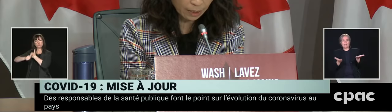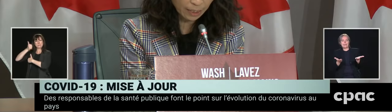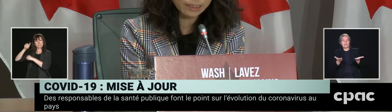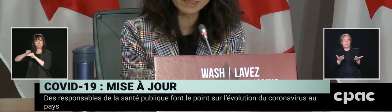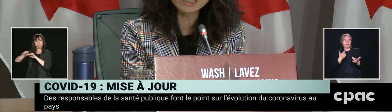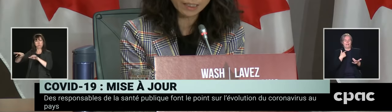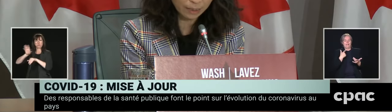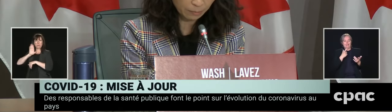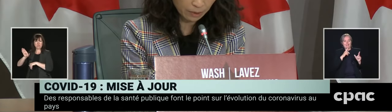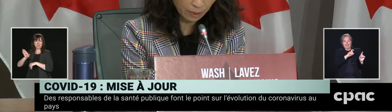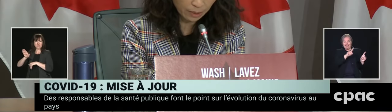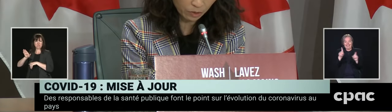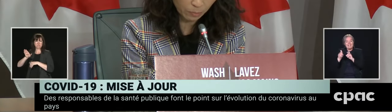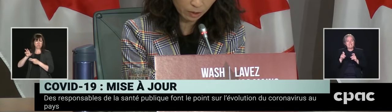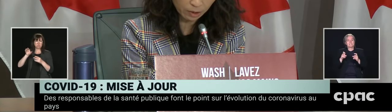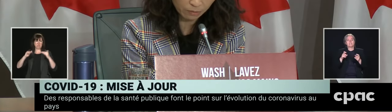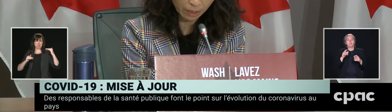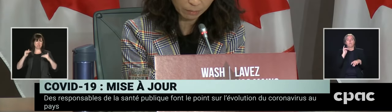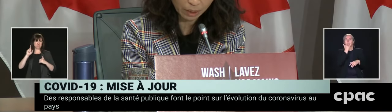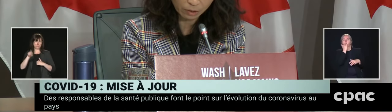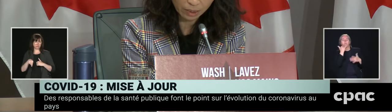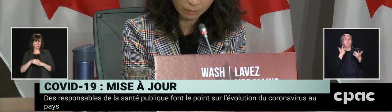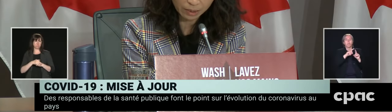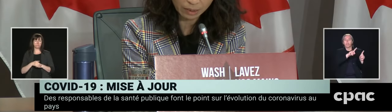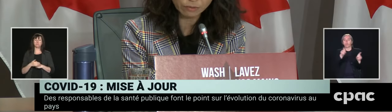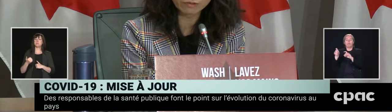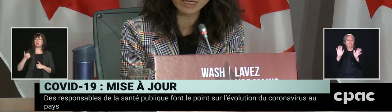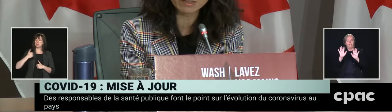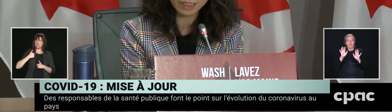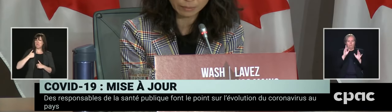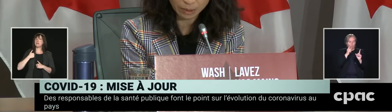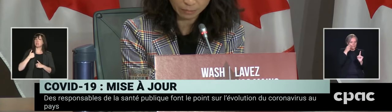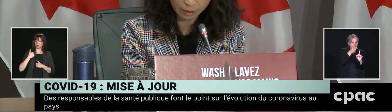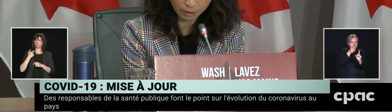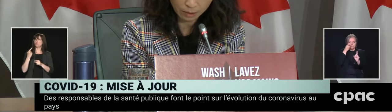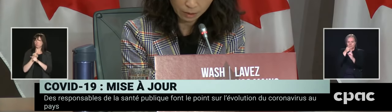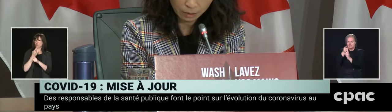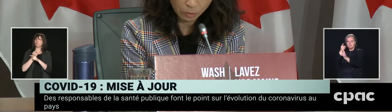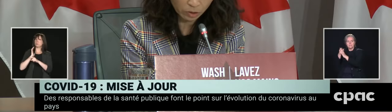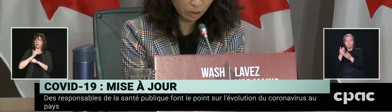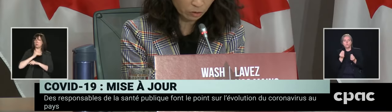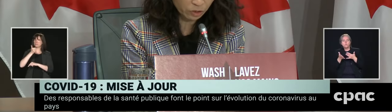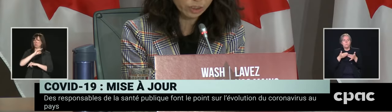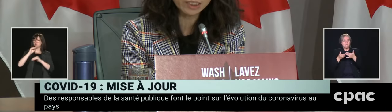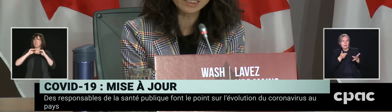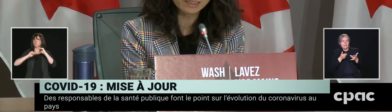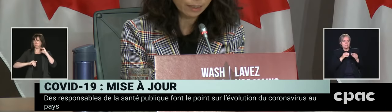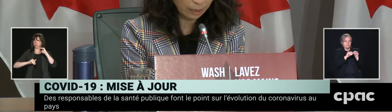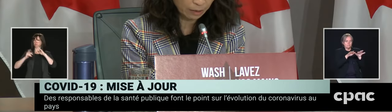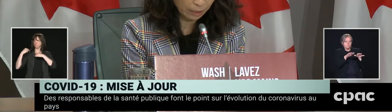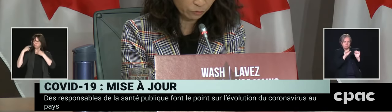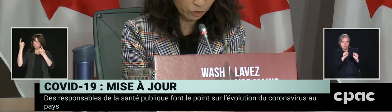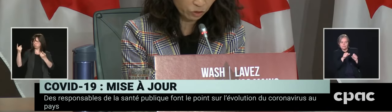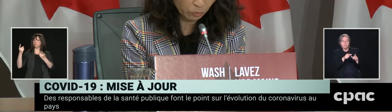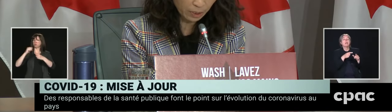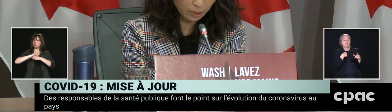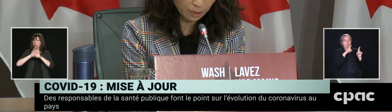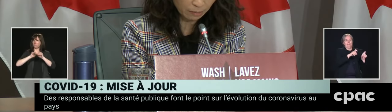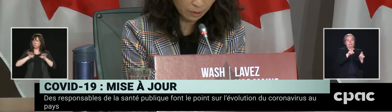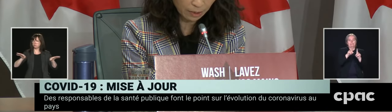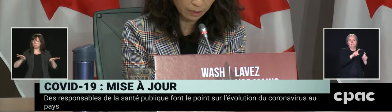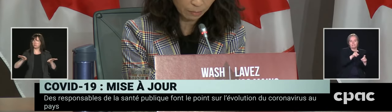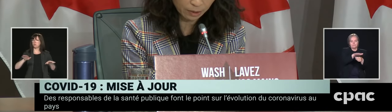Canada has maintained the percentage positive rate below 10 percent throughout the epidemic. Most encouragingly, our average